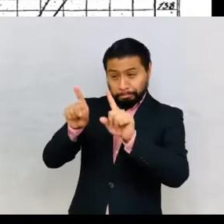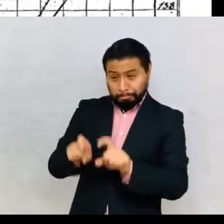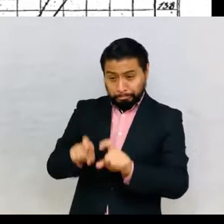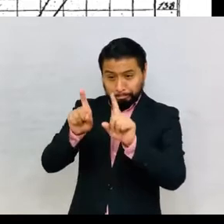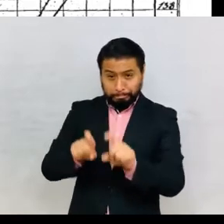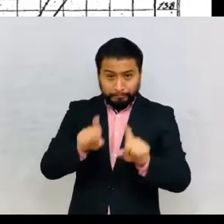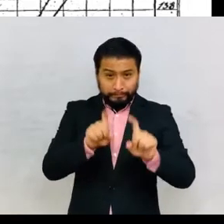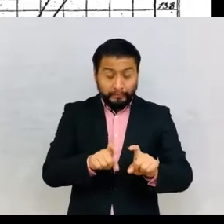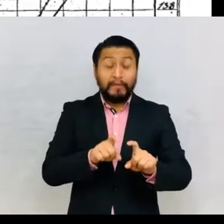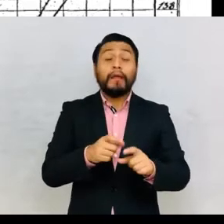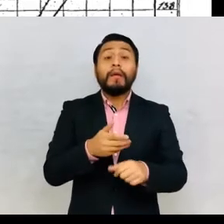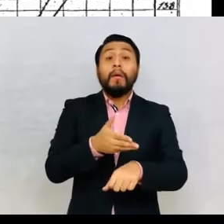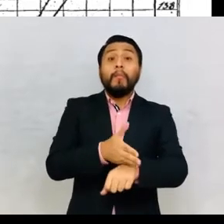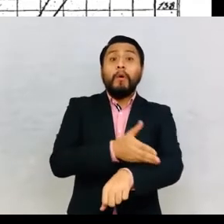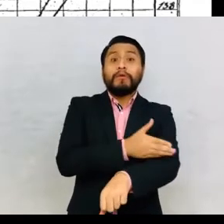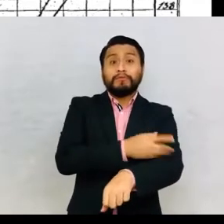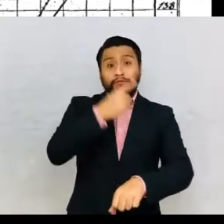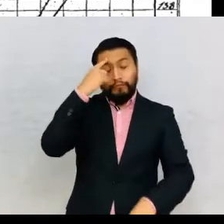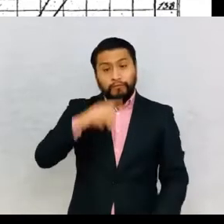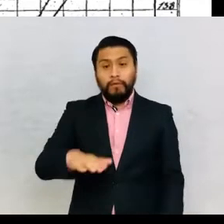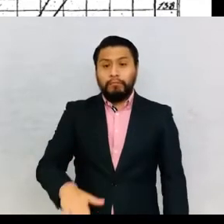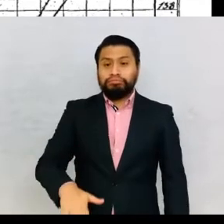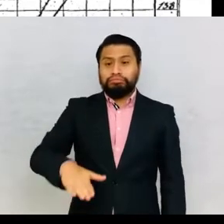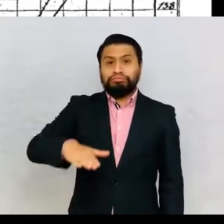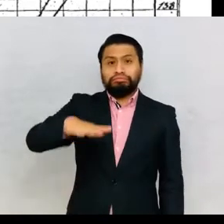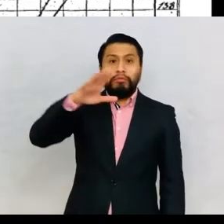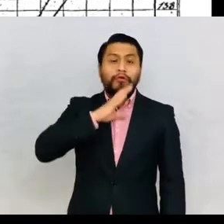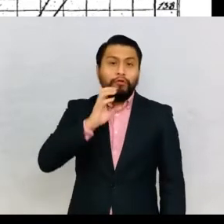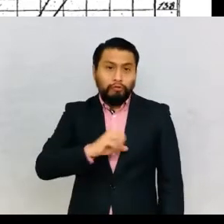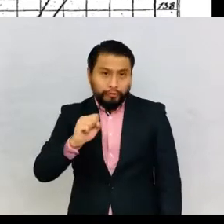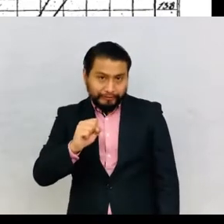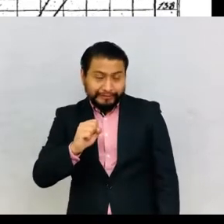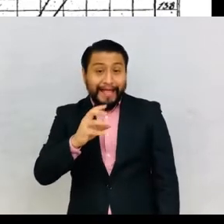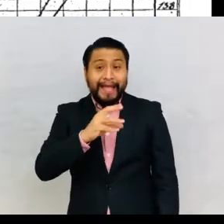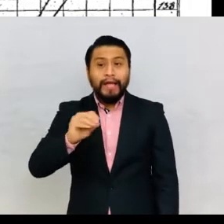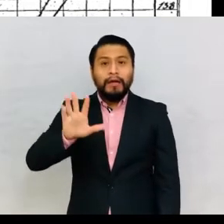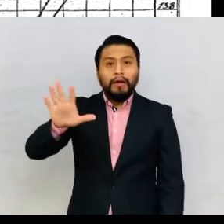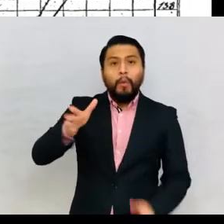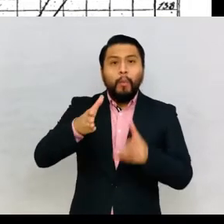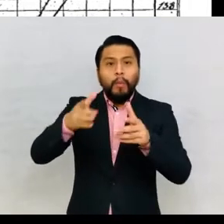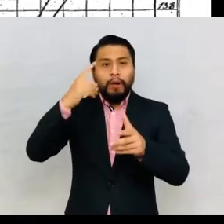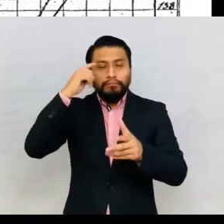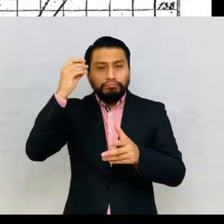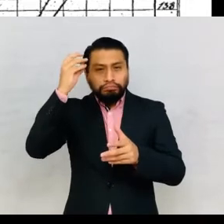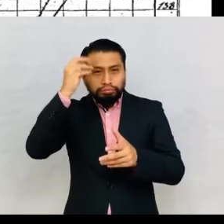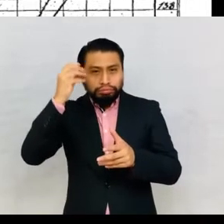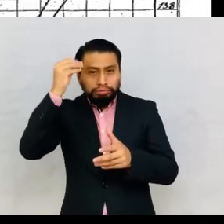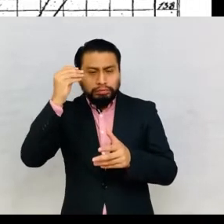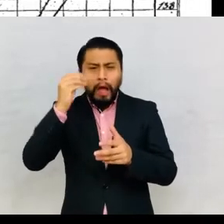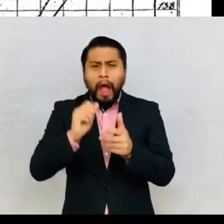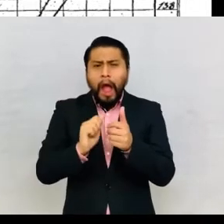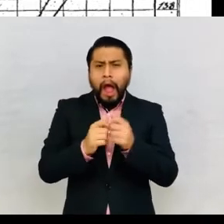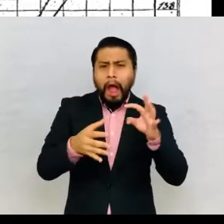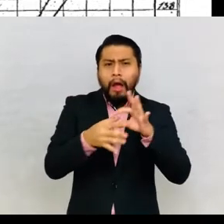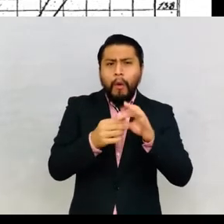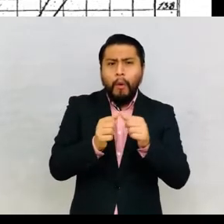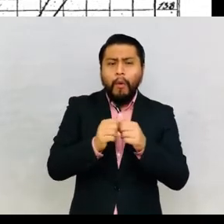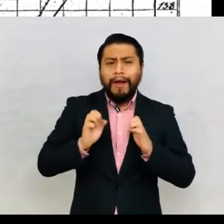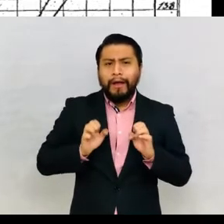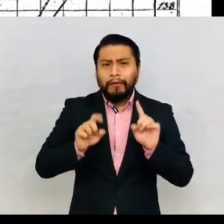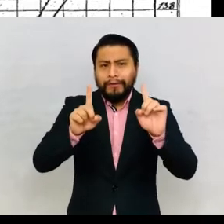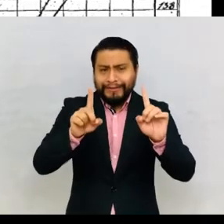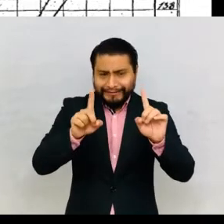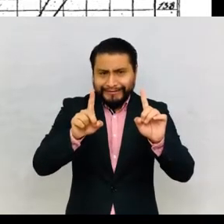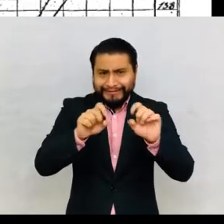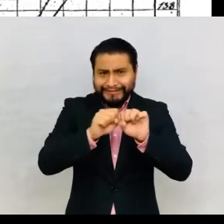process of growth, specialization and rationalization of the educational system, legitimized